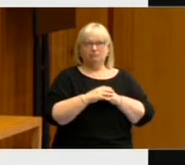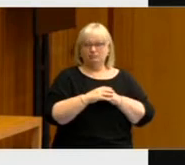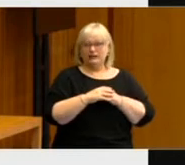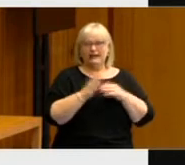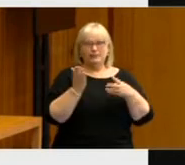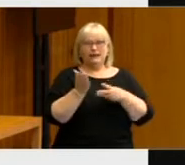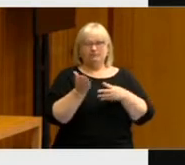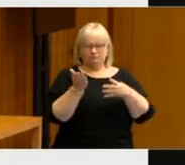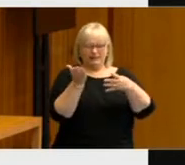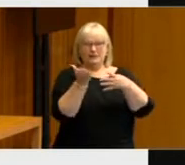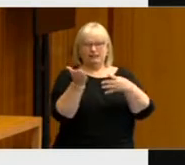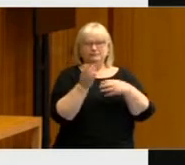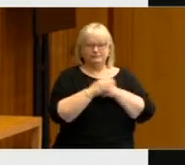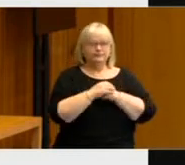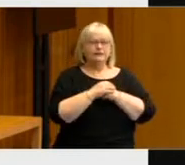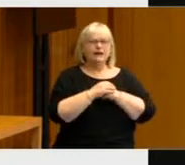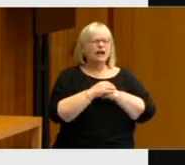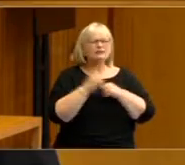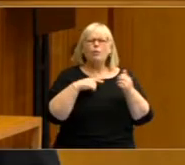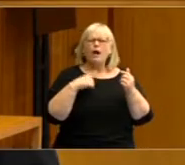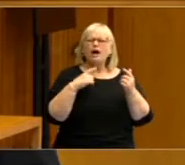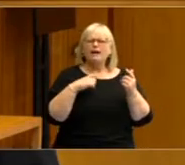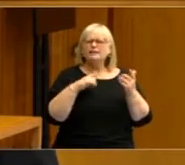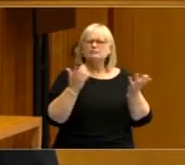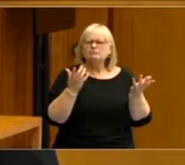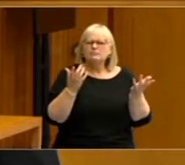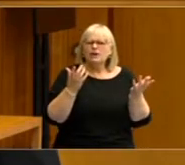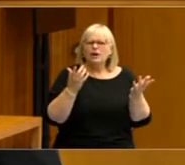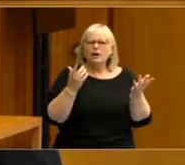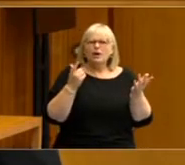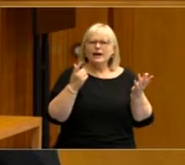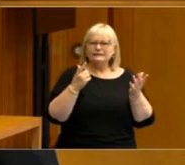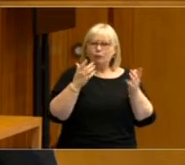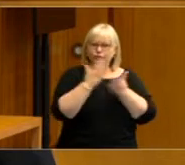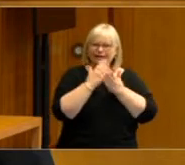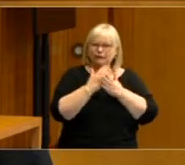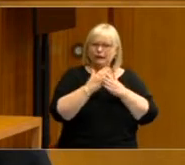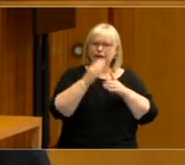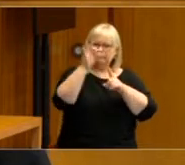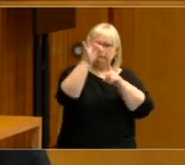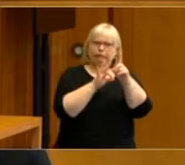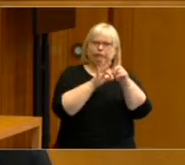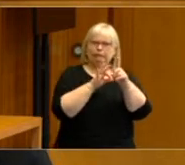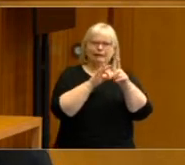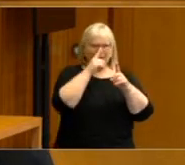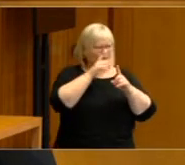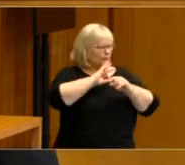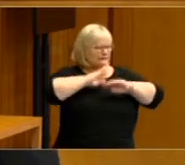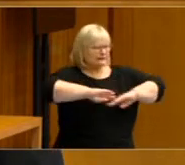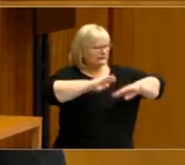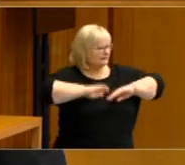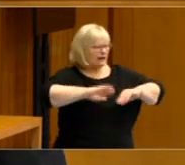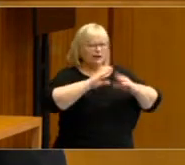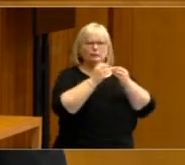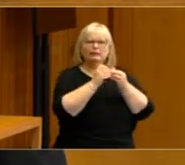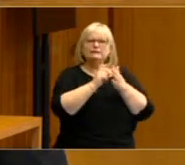So what explains and what is driving this considerable decline in democratic satisfaction that